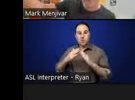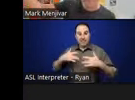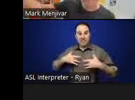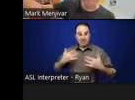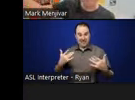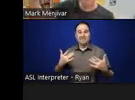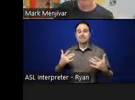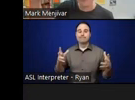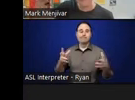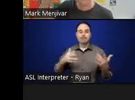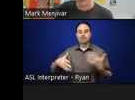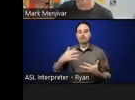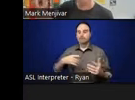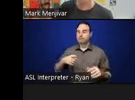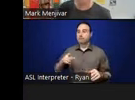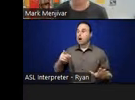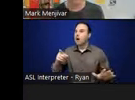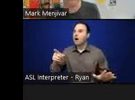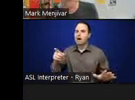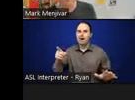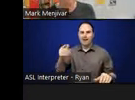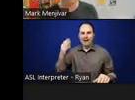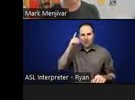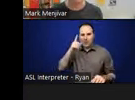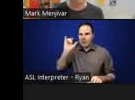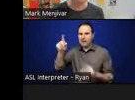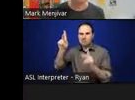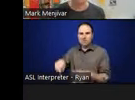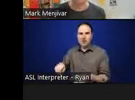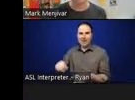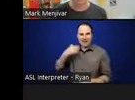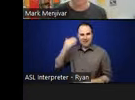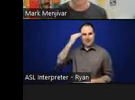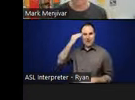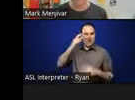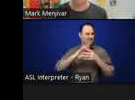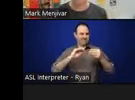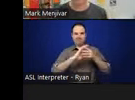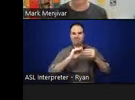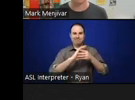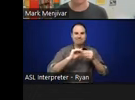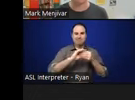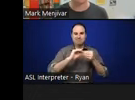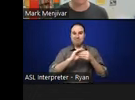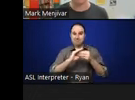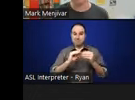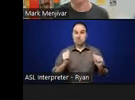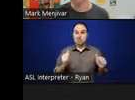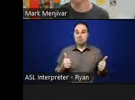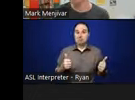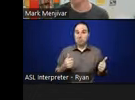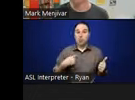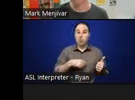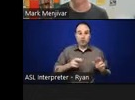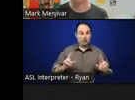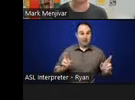know who that person is, right, and talking about the pictures. And so we were prepared and had place set up that people